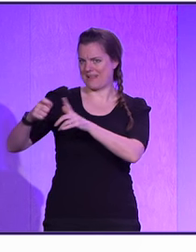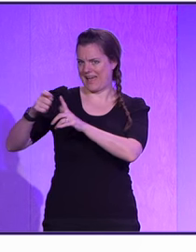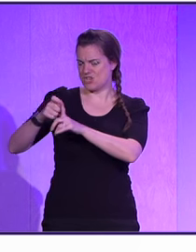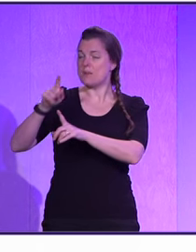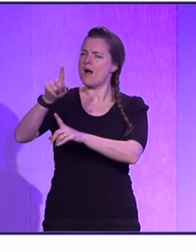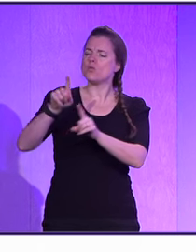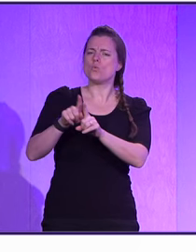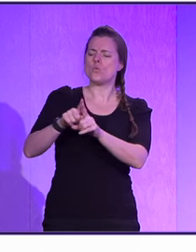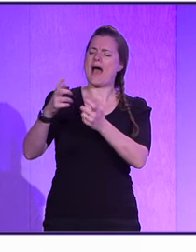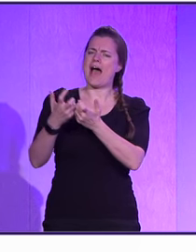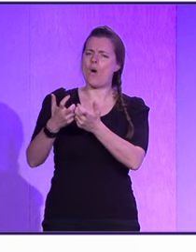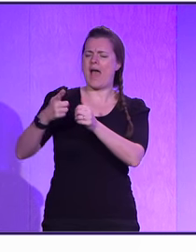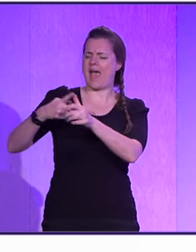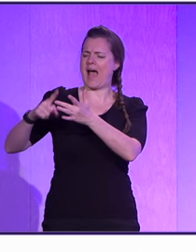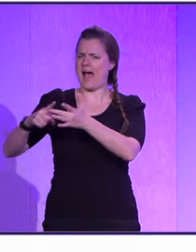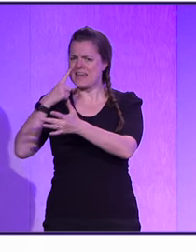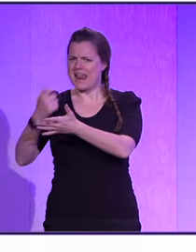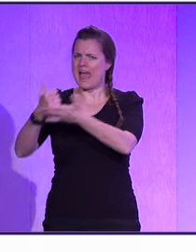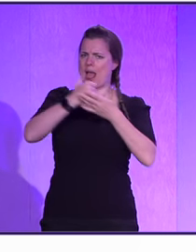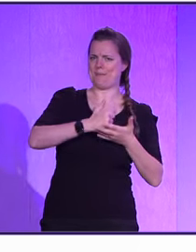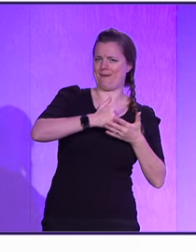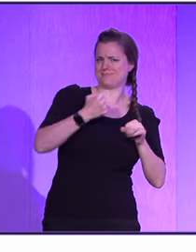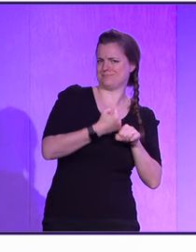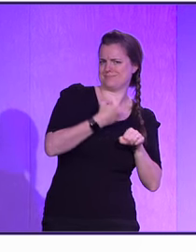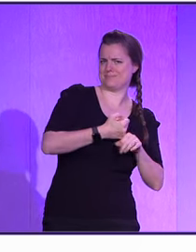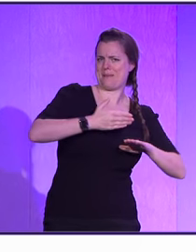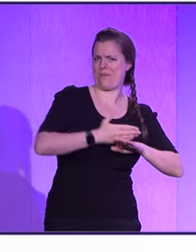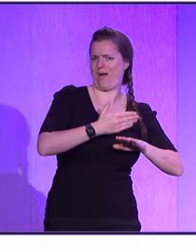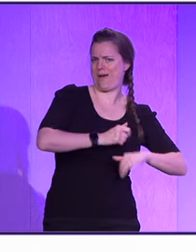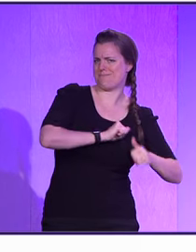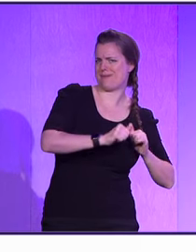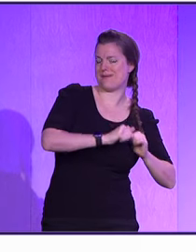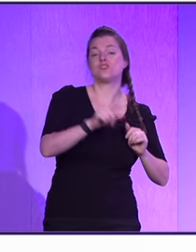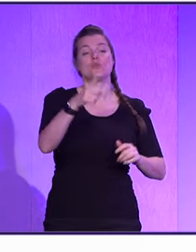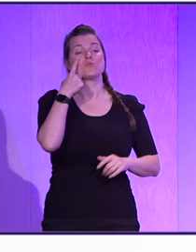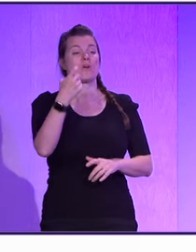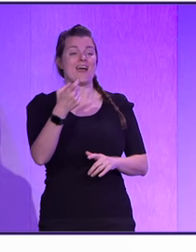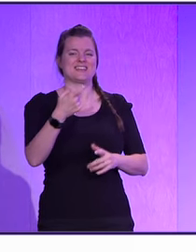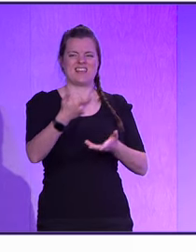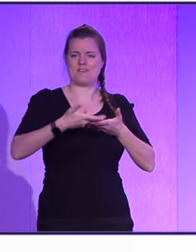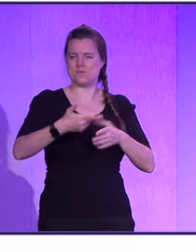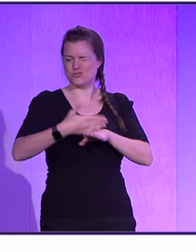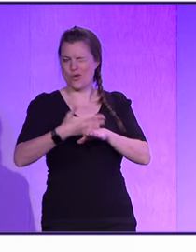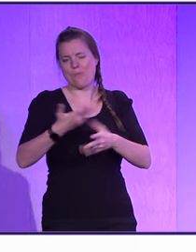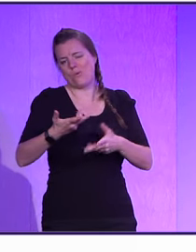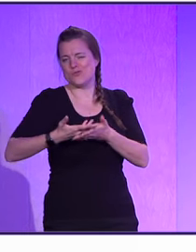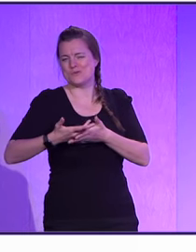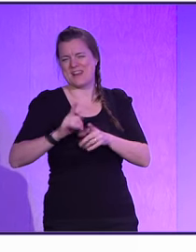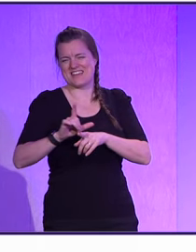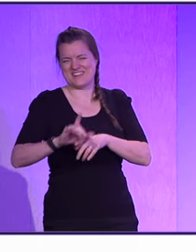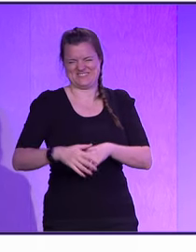also, and this talk is about how AI can help us to do a better job. So you can hire me and talk to me about that later.